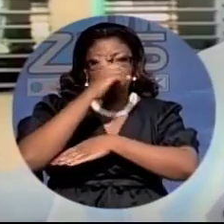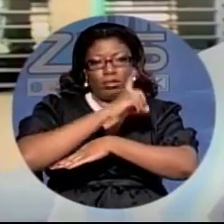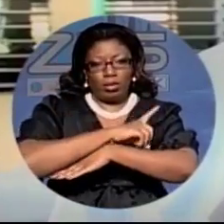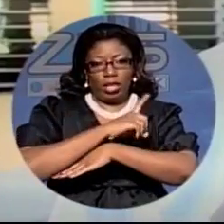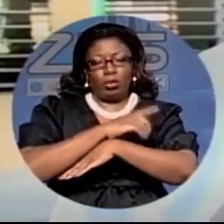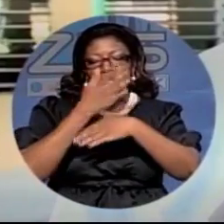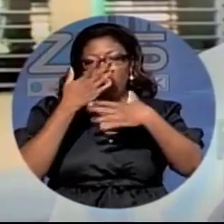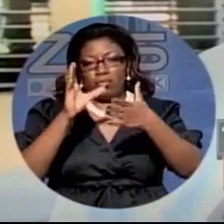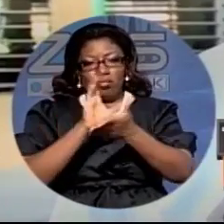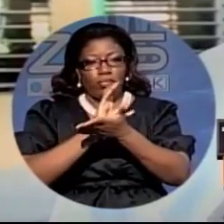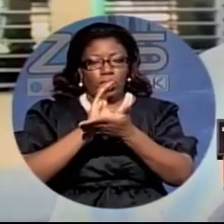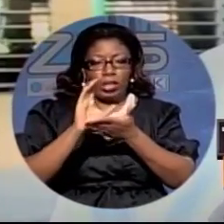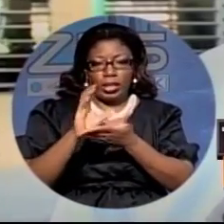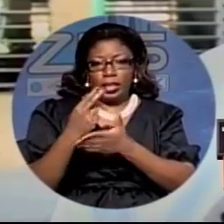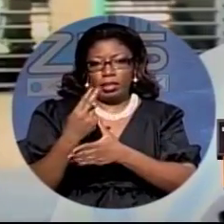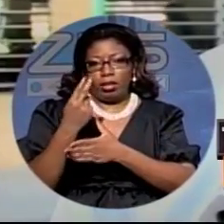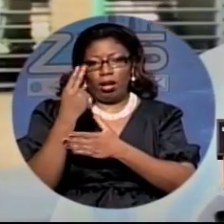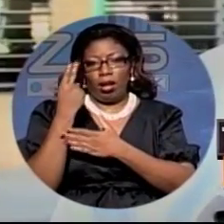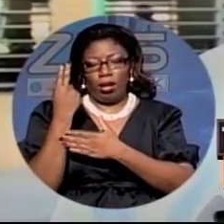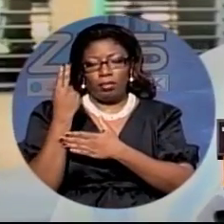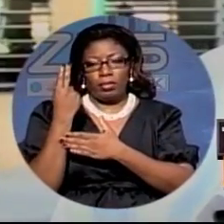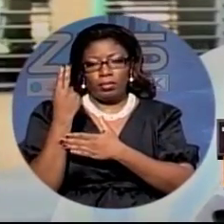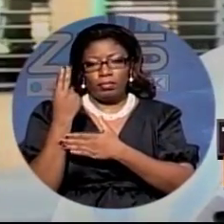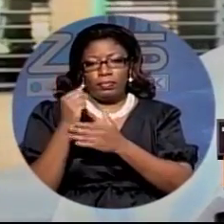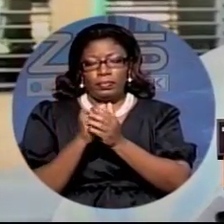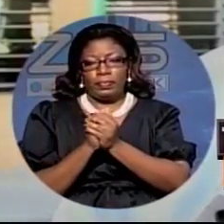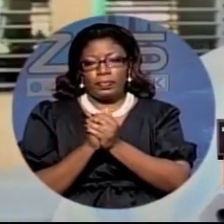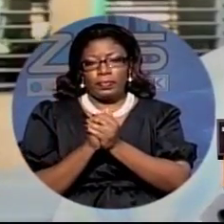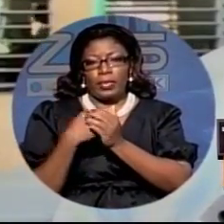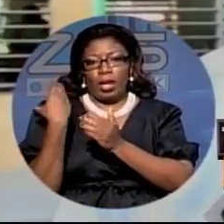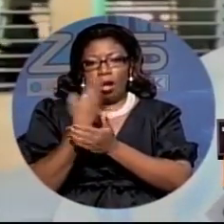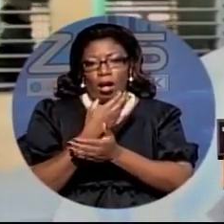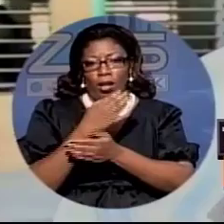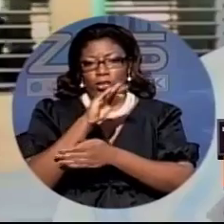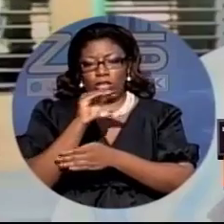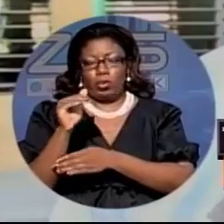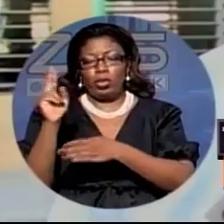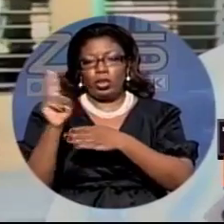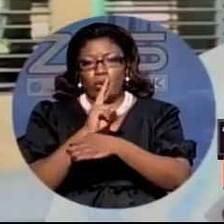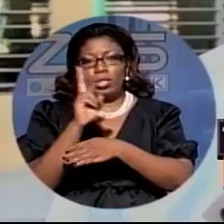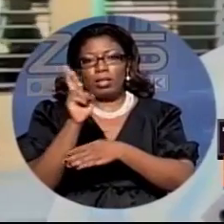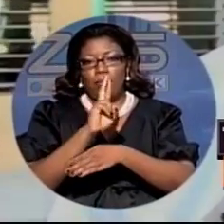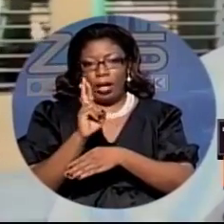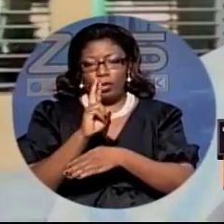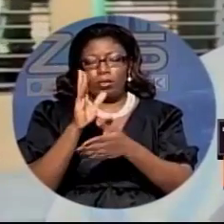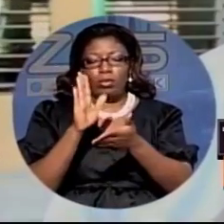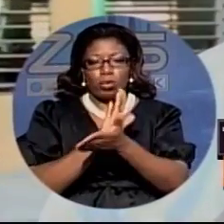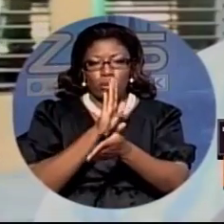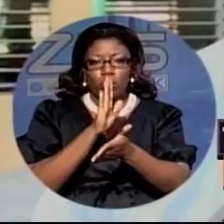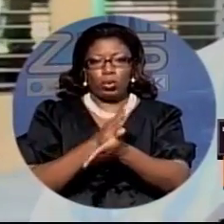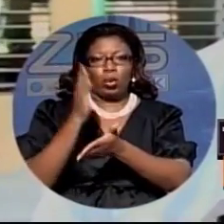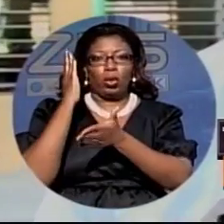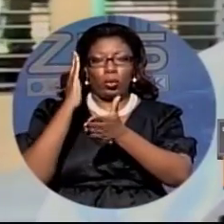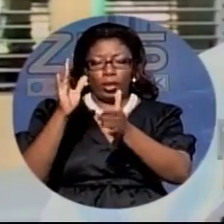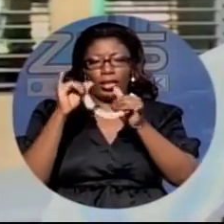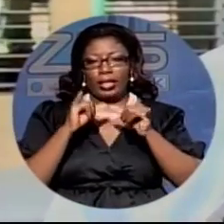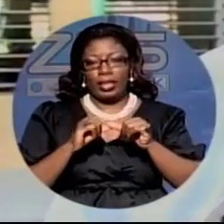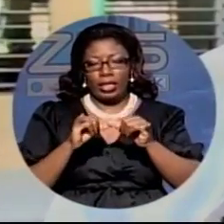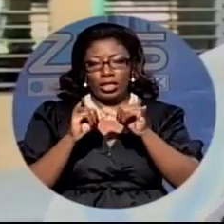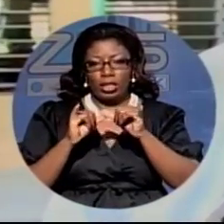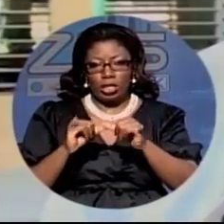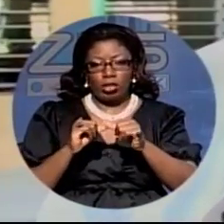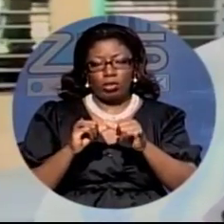and it's not going to pack anything our children will be able to use the bathroom schools will continue as